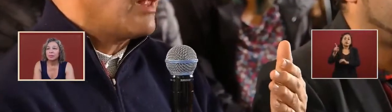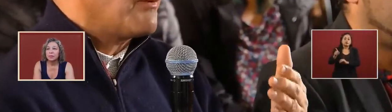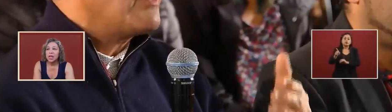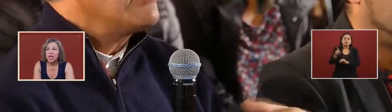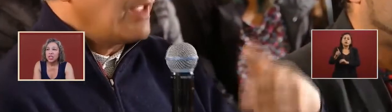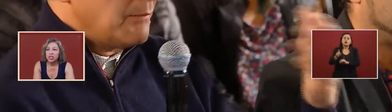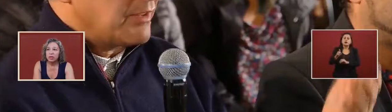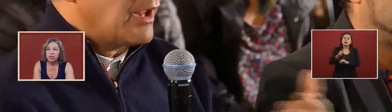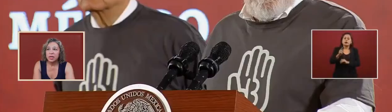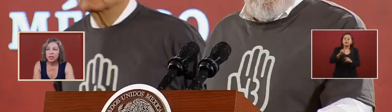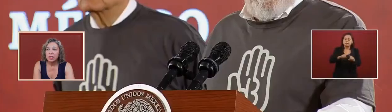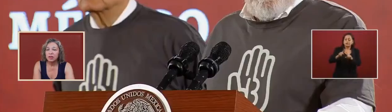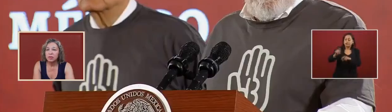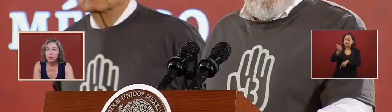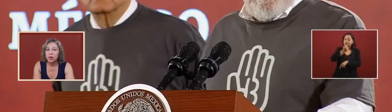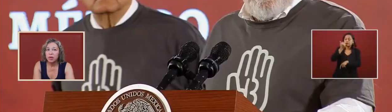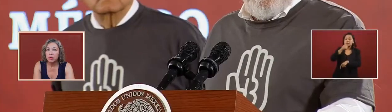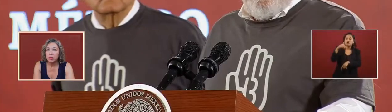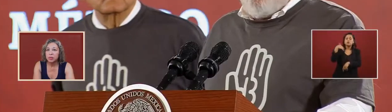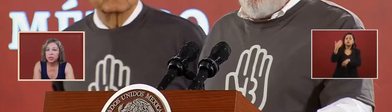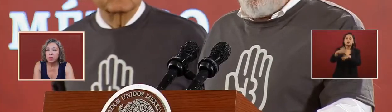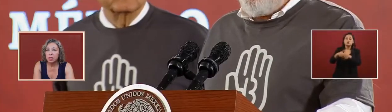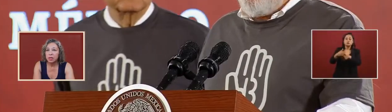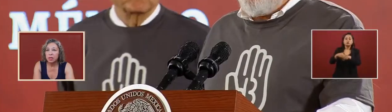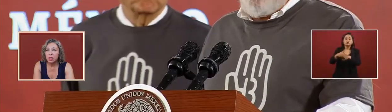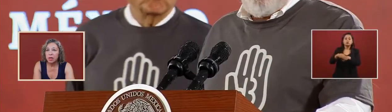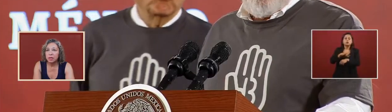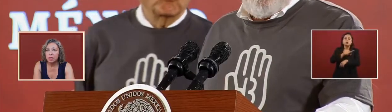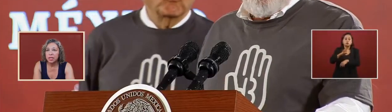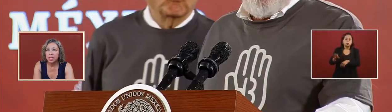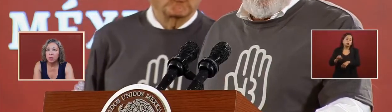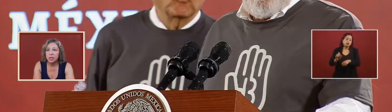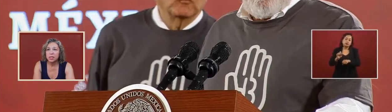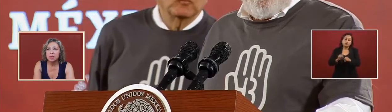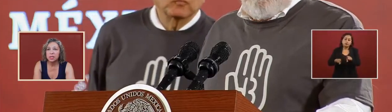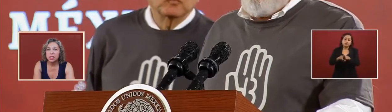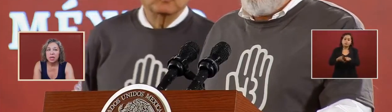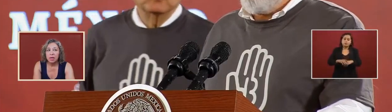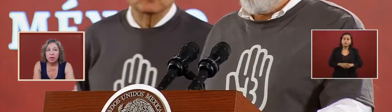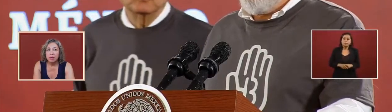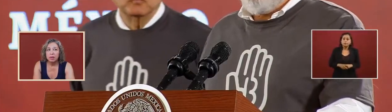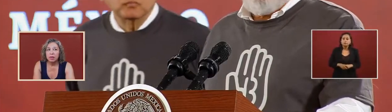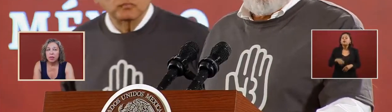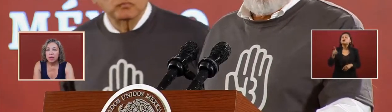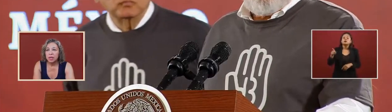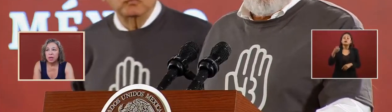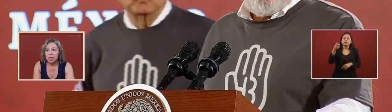so they're saying that there's 40 groups delinquents they